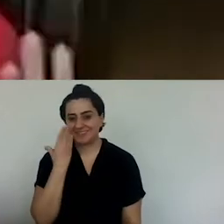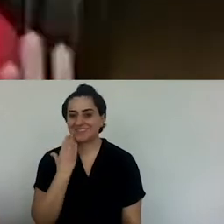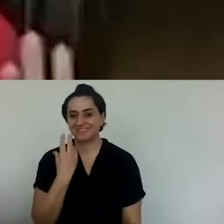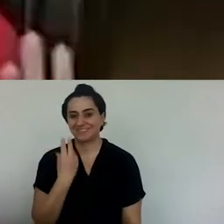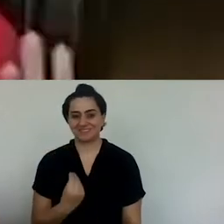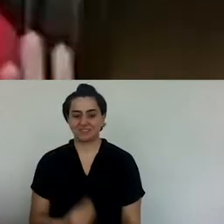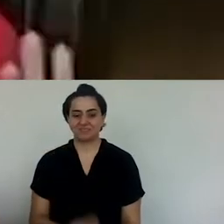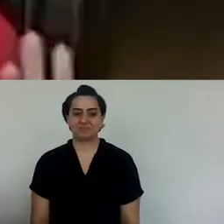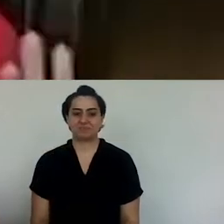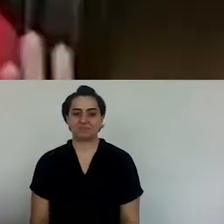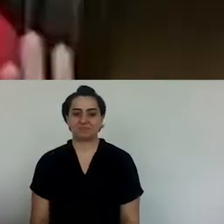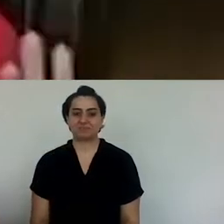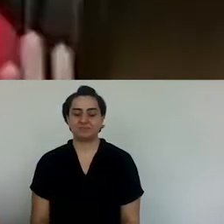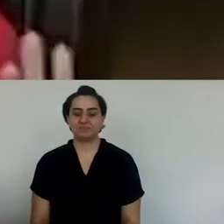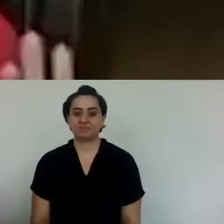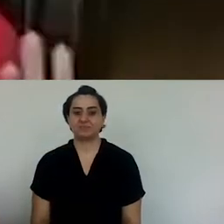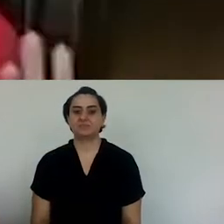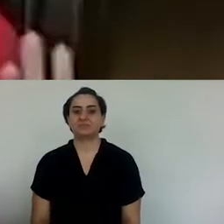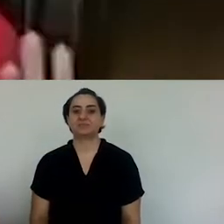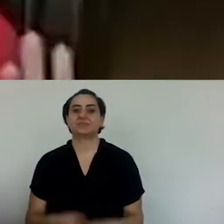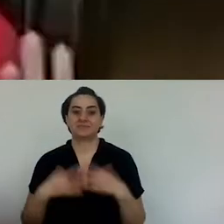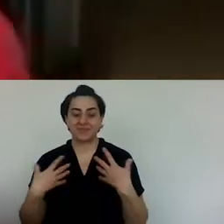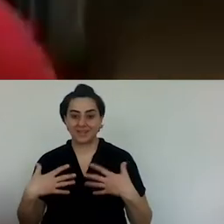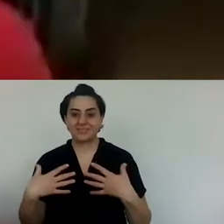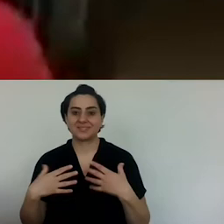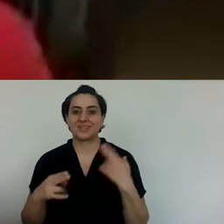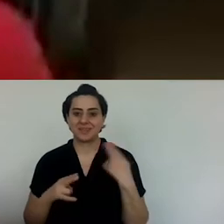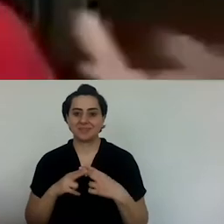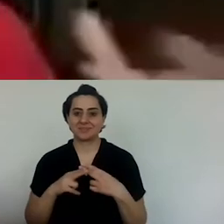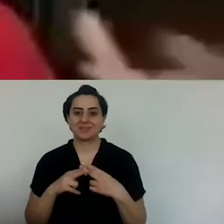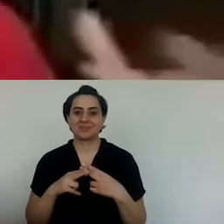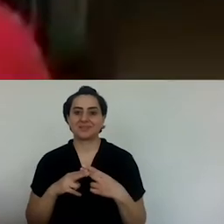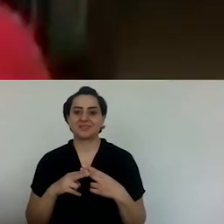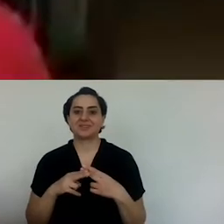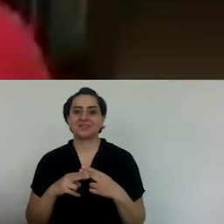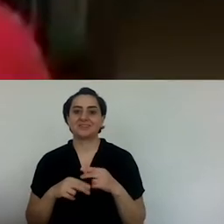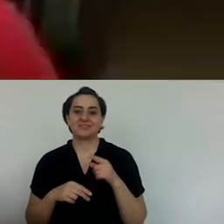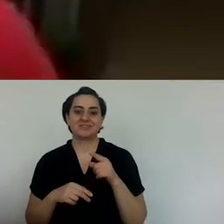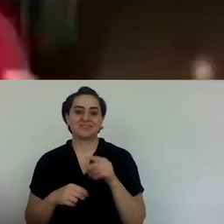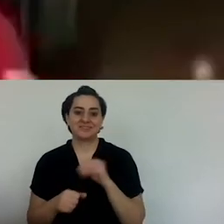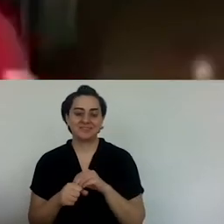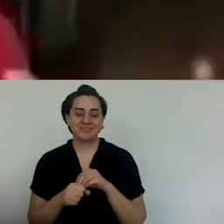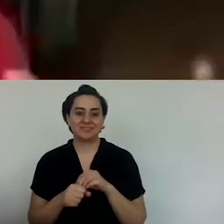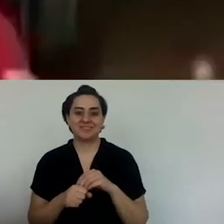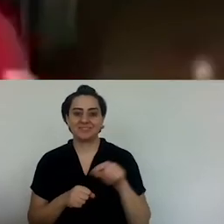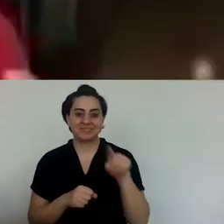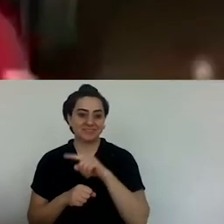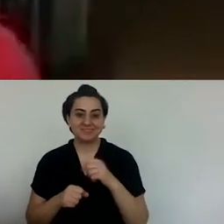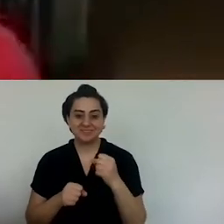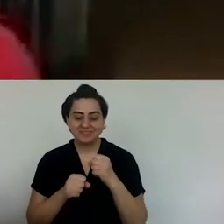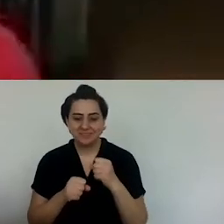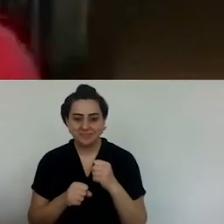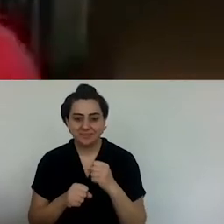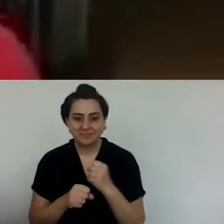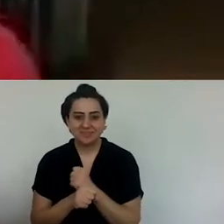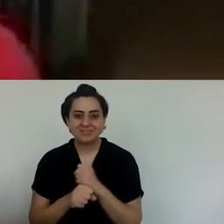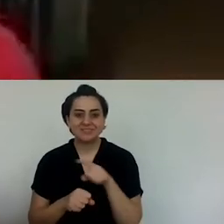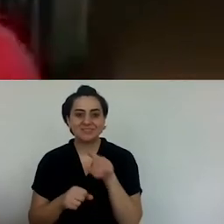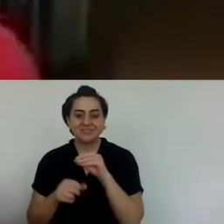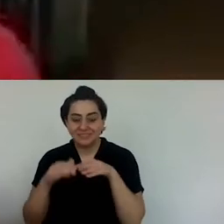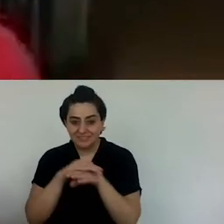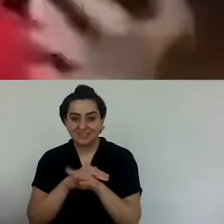give you anything without getting my